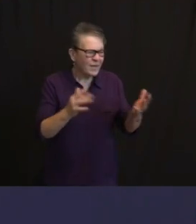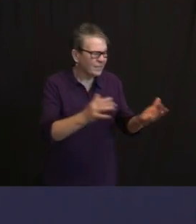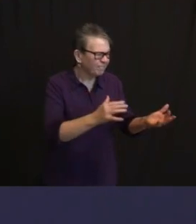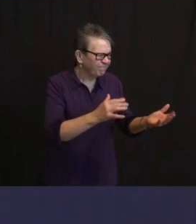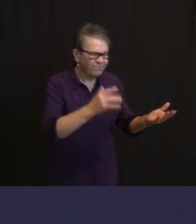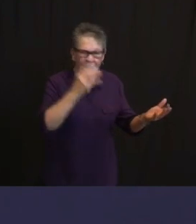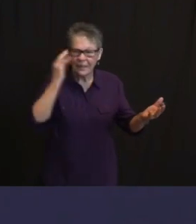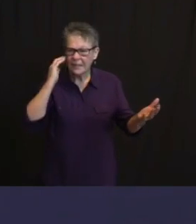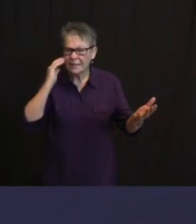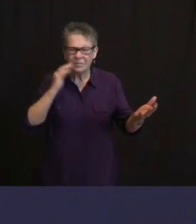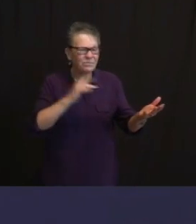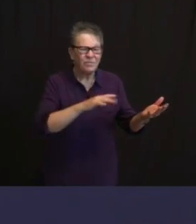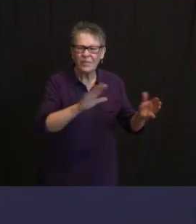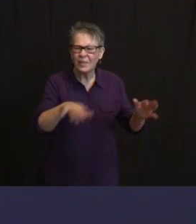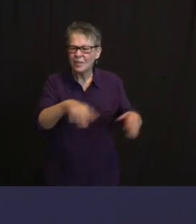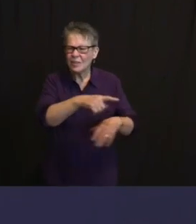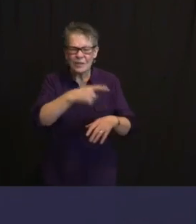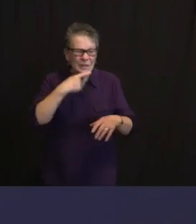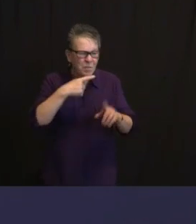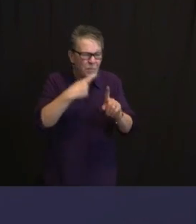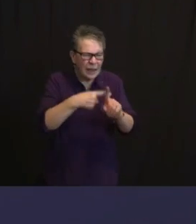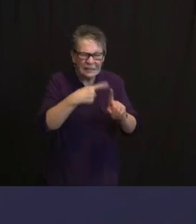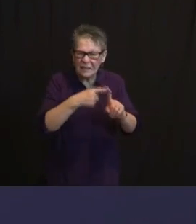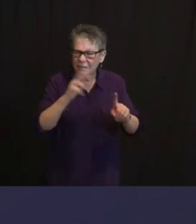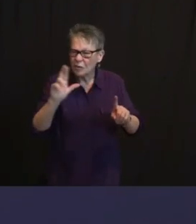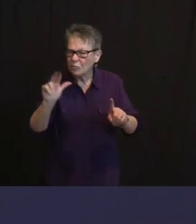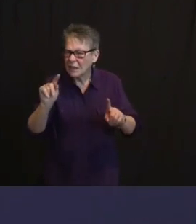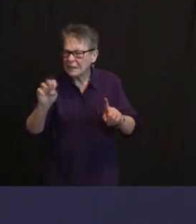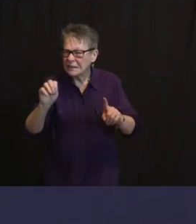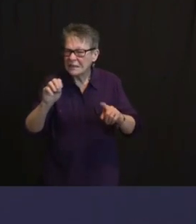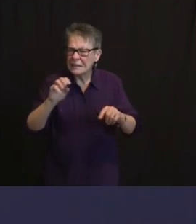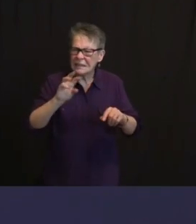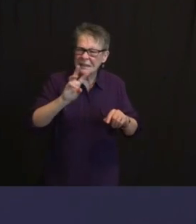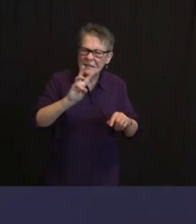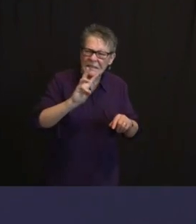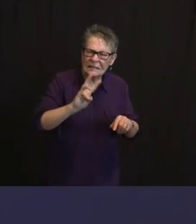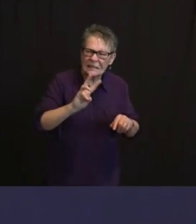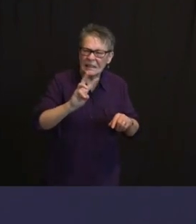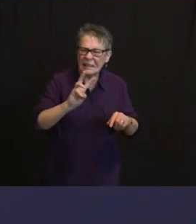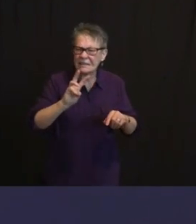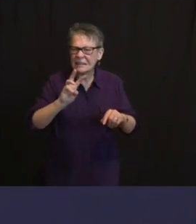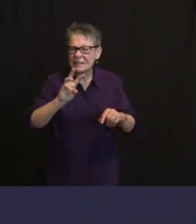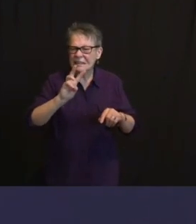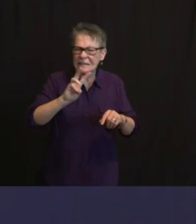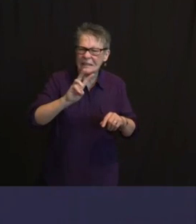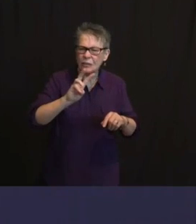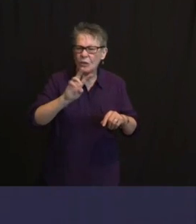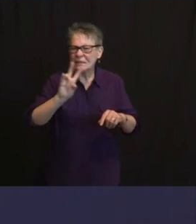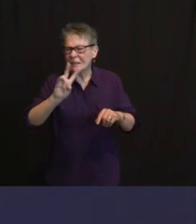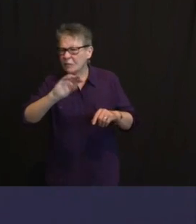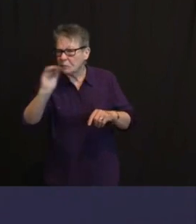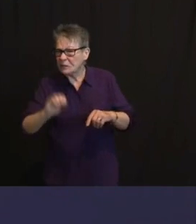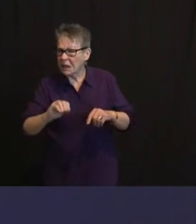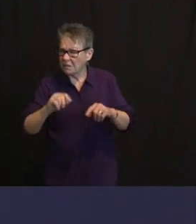POSITIVITY RATE, AGAIN, LITERALLY SINGLE DIGITS EITHER SIX SOMETHING OR SEVEN SOMETHING FOR THE PAST TWO TO THREE WEEKS, EXCEPT ON WEEKENS.